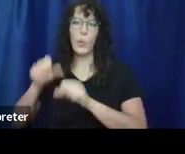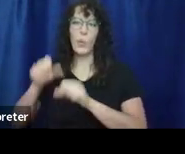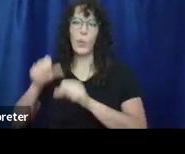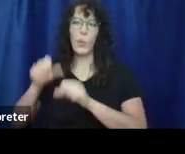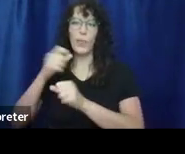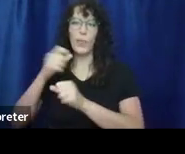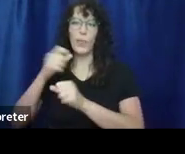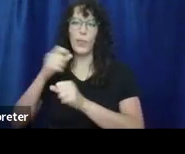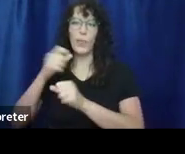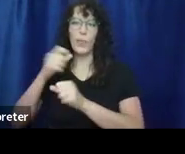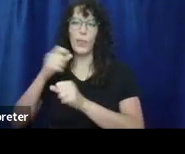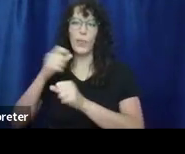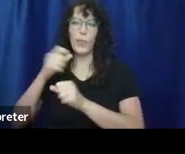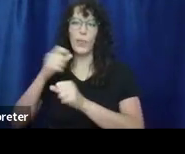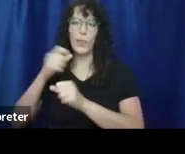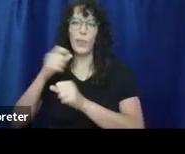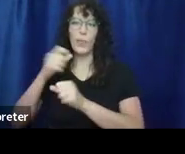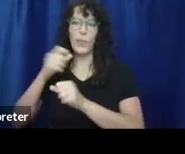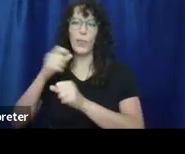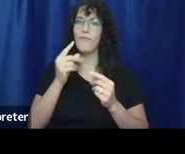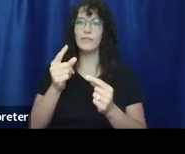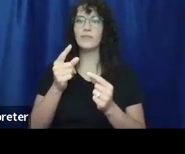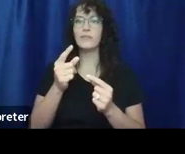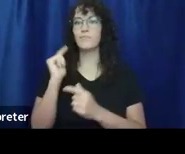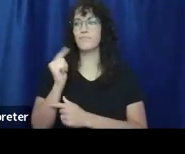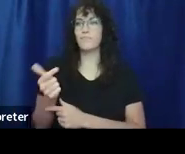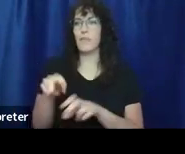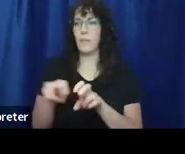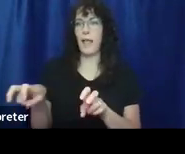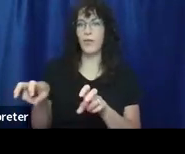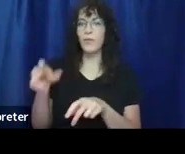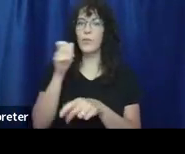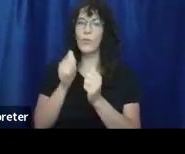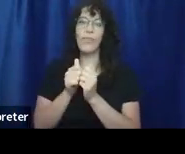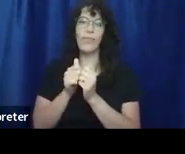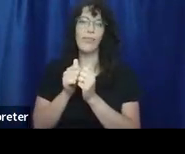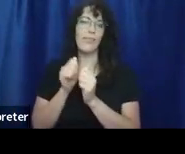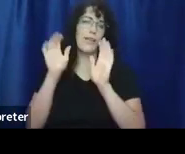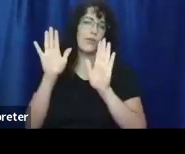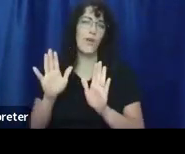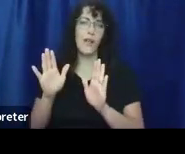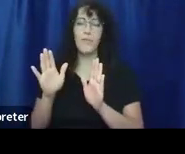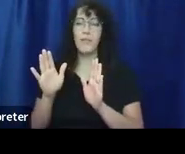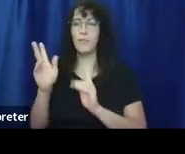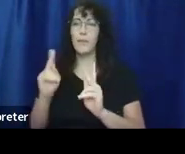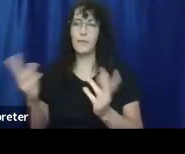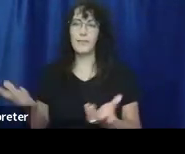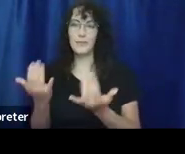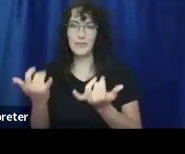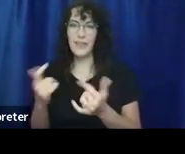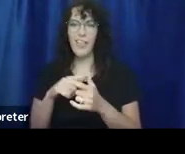really quickly move it on to our panel with our incredible creatives here today. And then again, leave some time at the end for